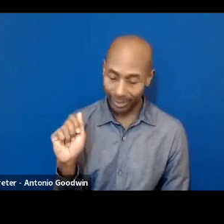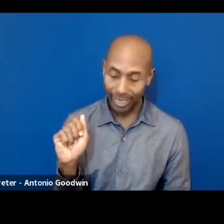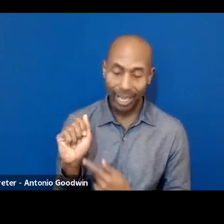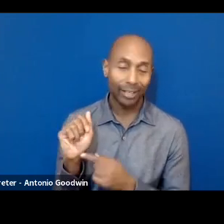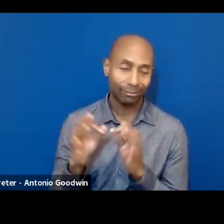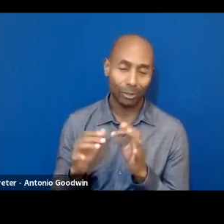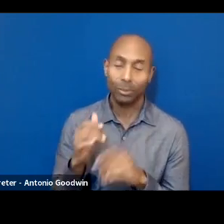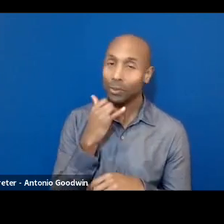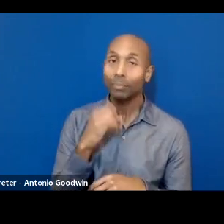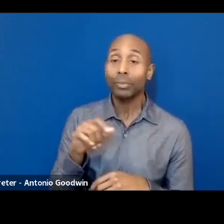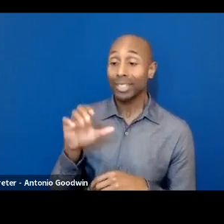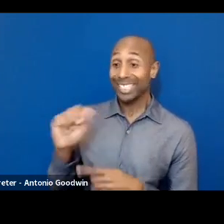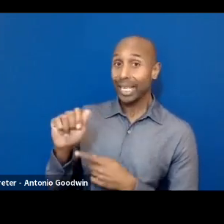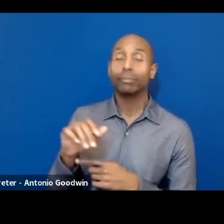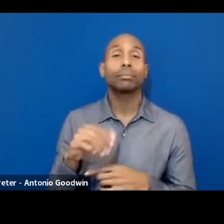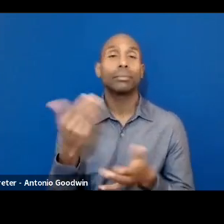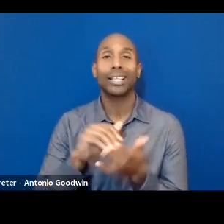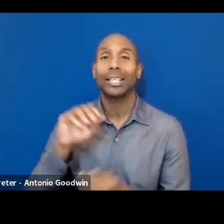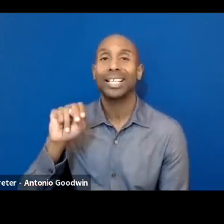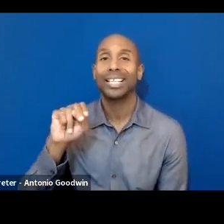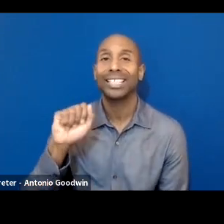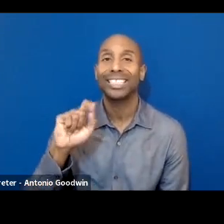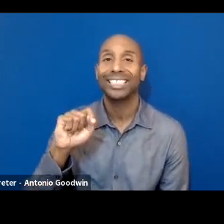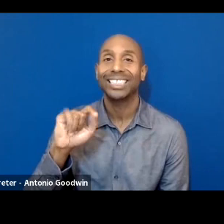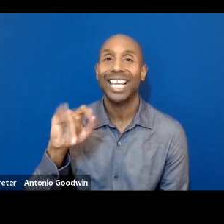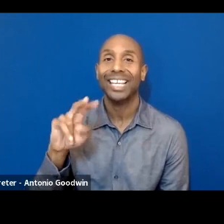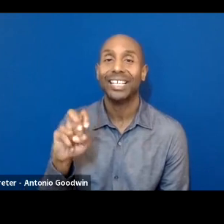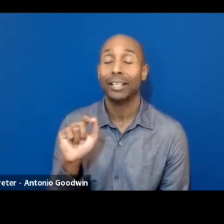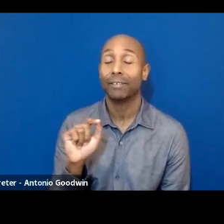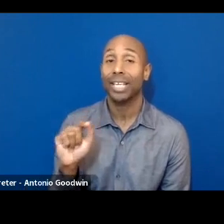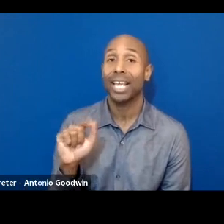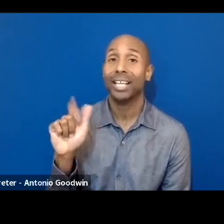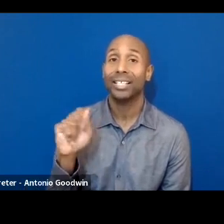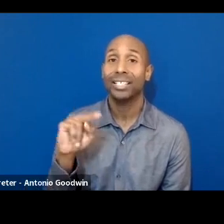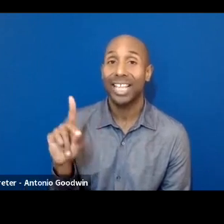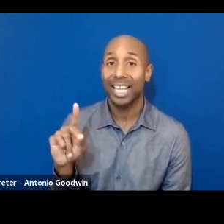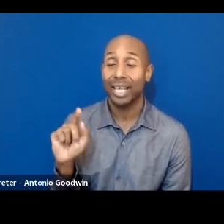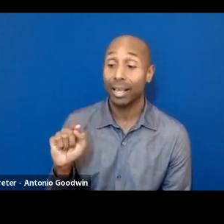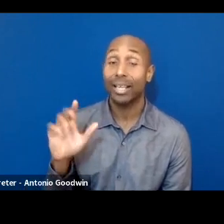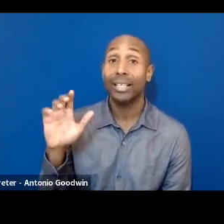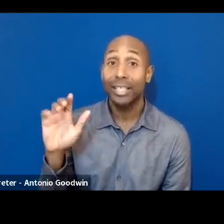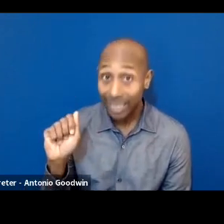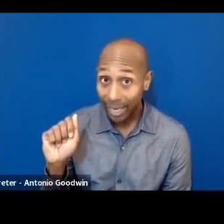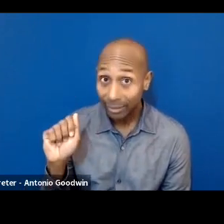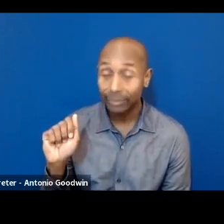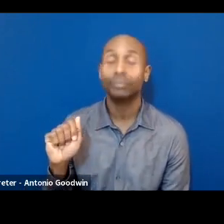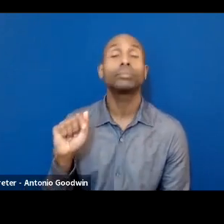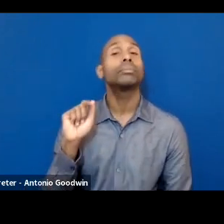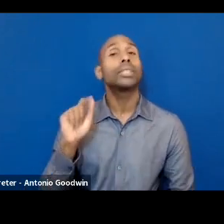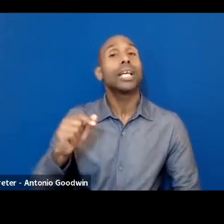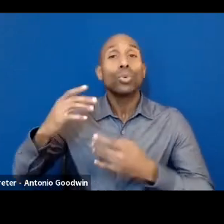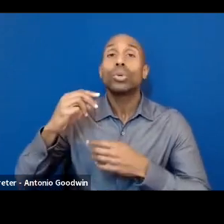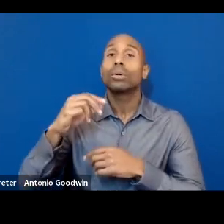in any particular geography or zip code, what indigenous folks land that was. So you go to the